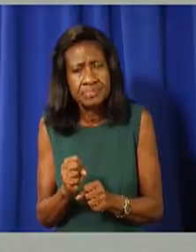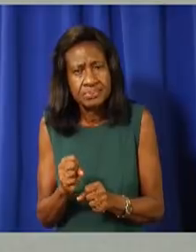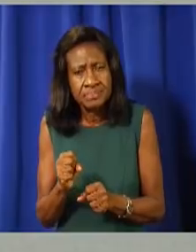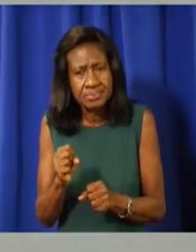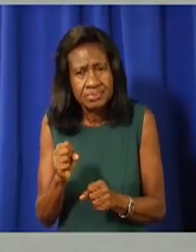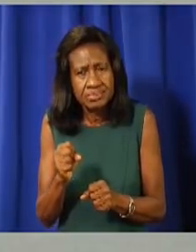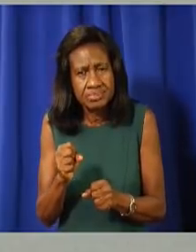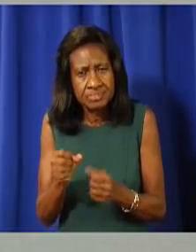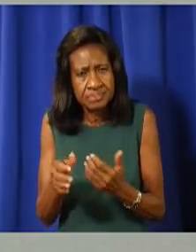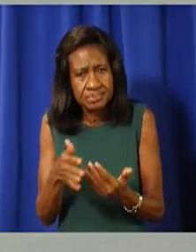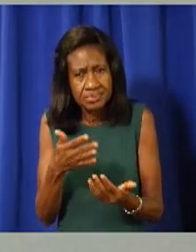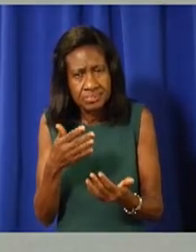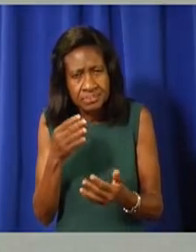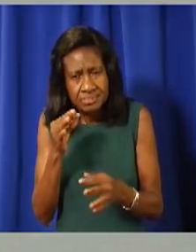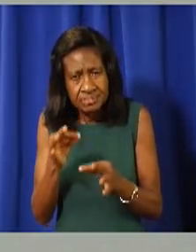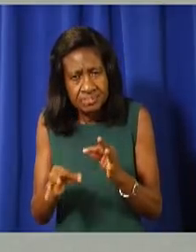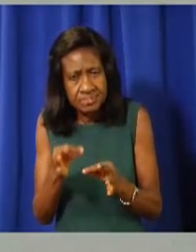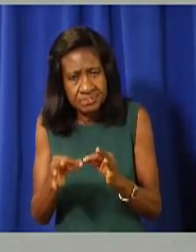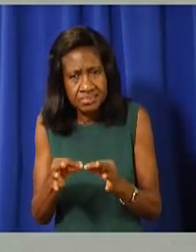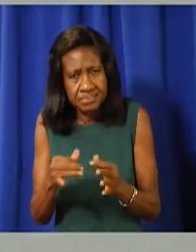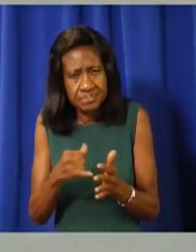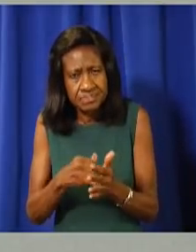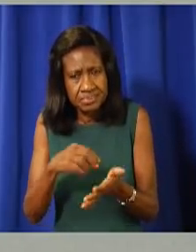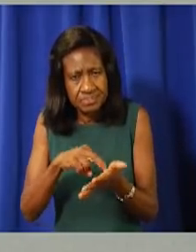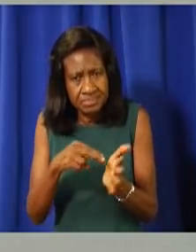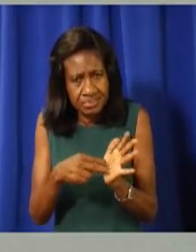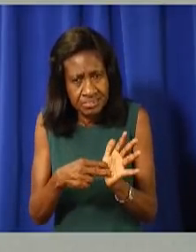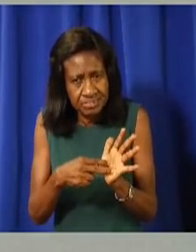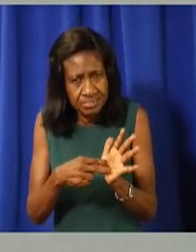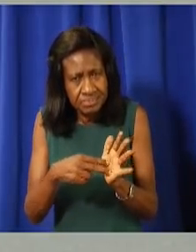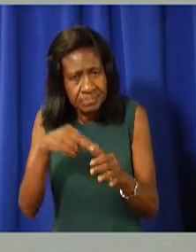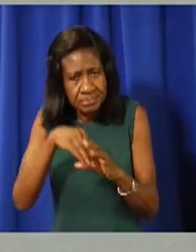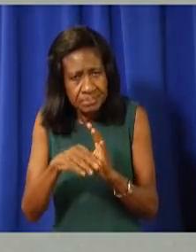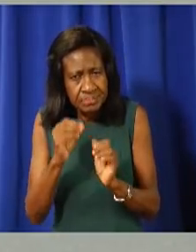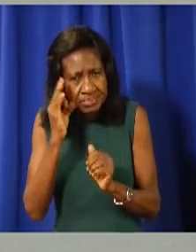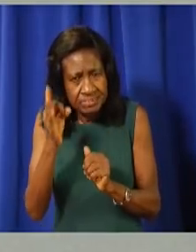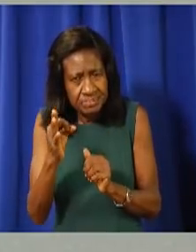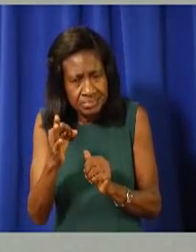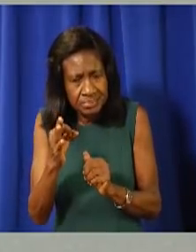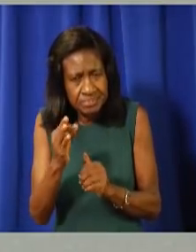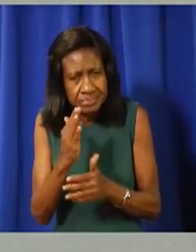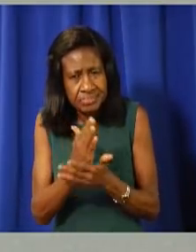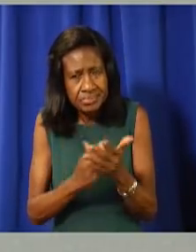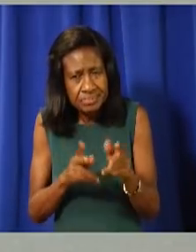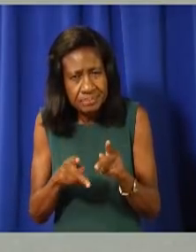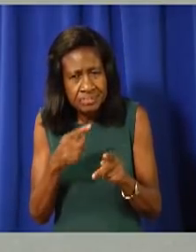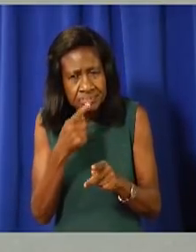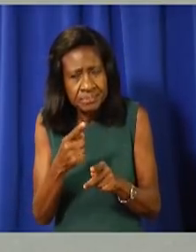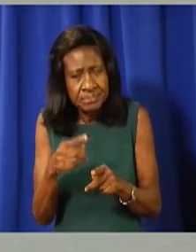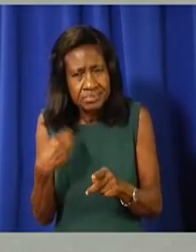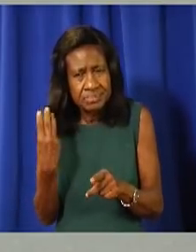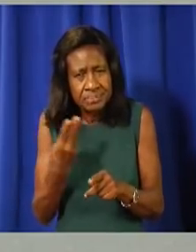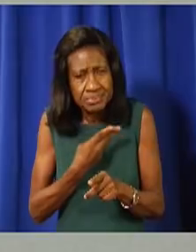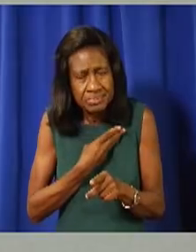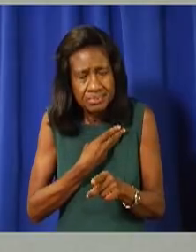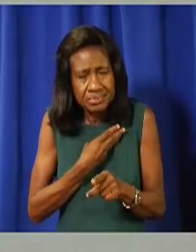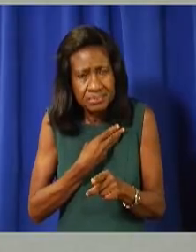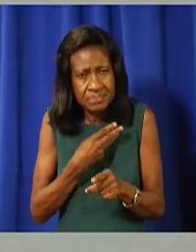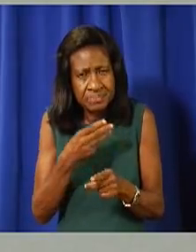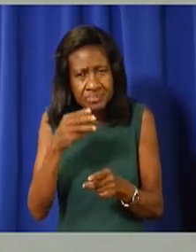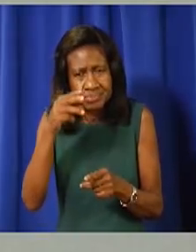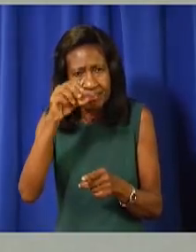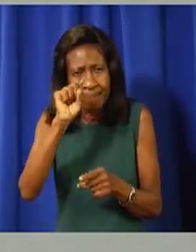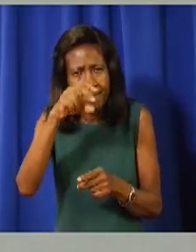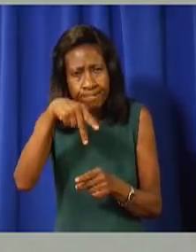if it means down the road that someone looks back and says, well, you did certain things, or you spent some money on, certain areas that you